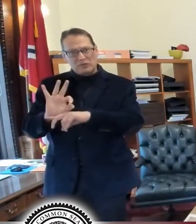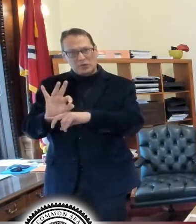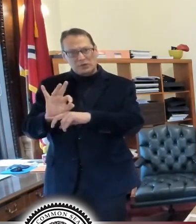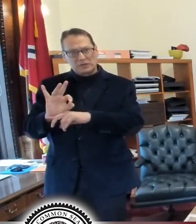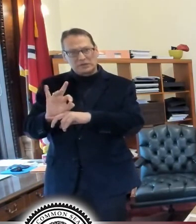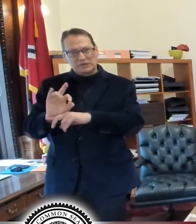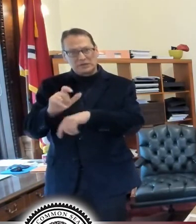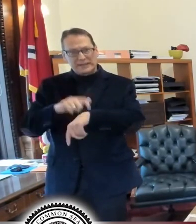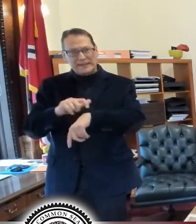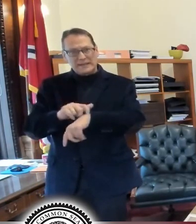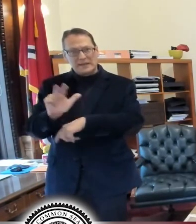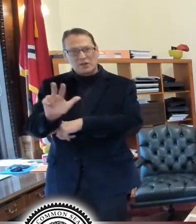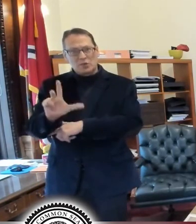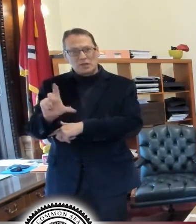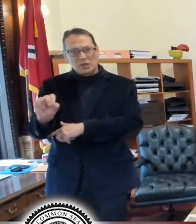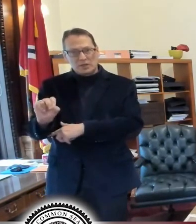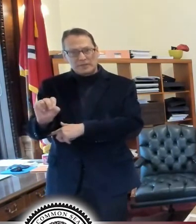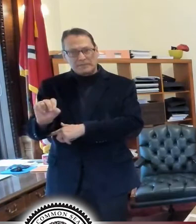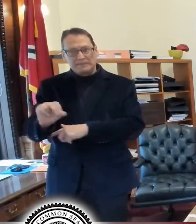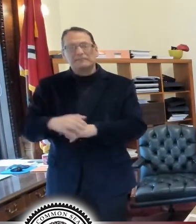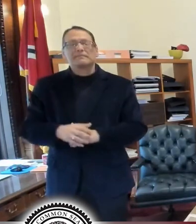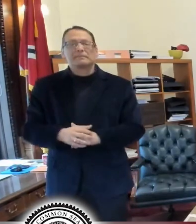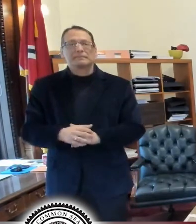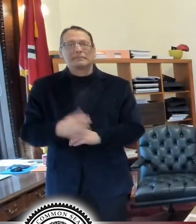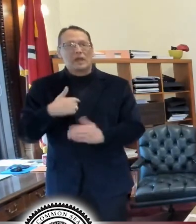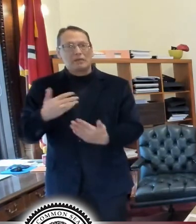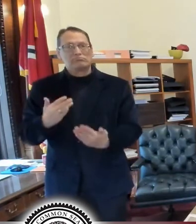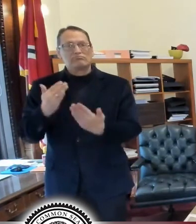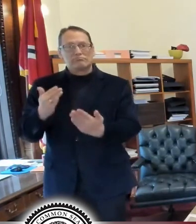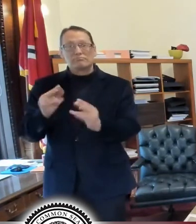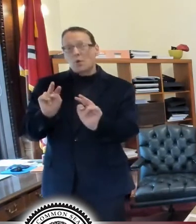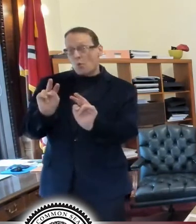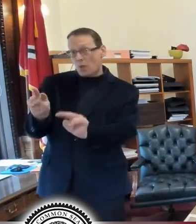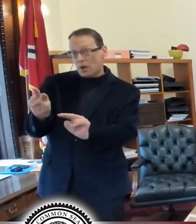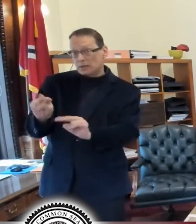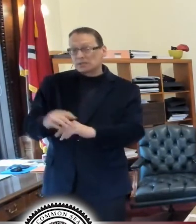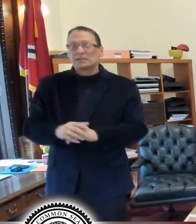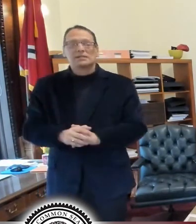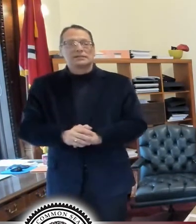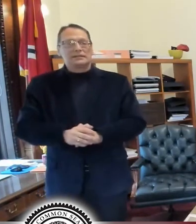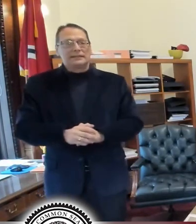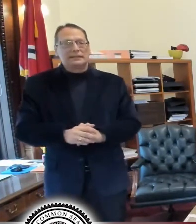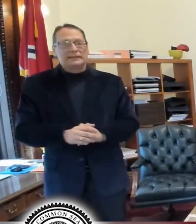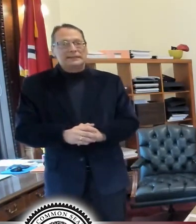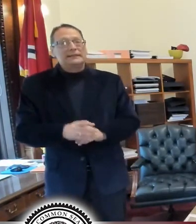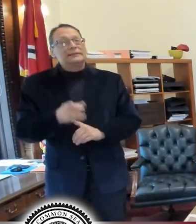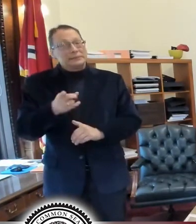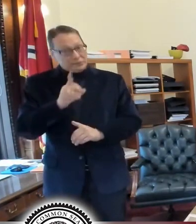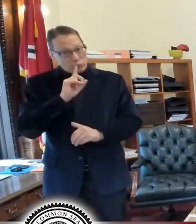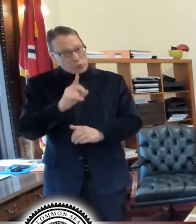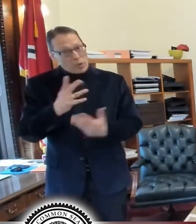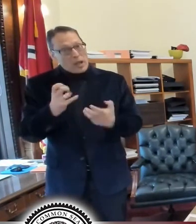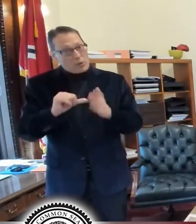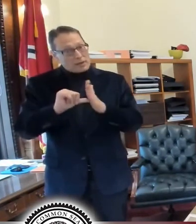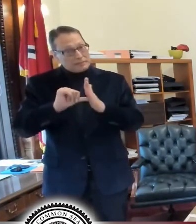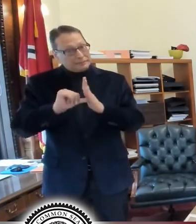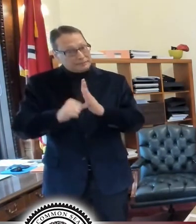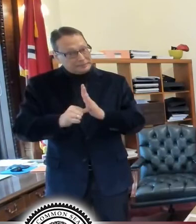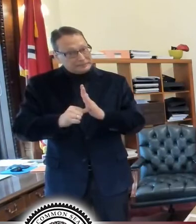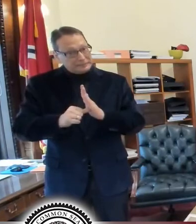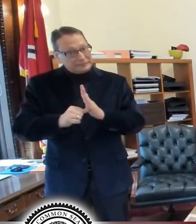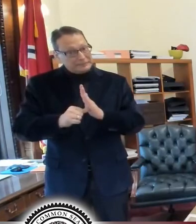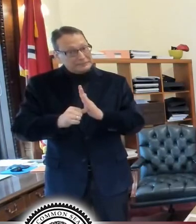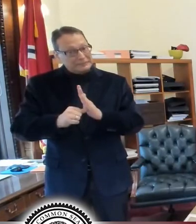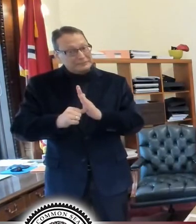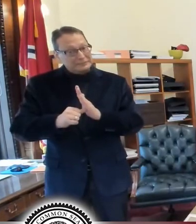30, um, really just trying to, to, um, impress upon everyone that it's,